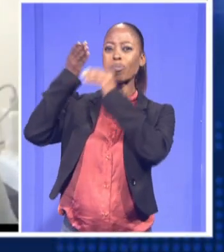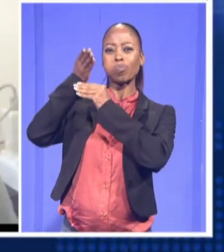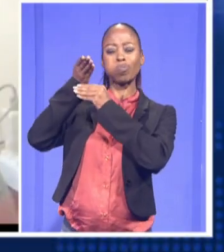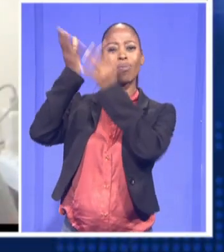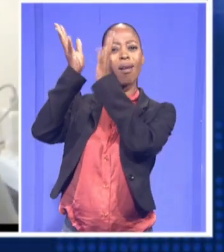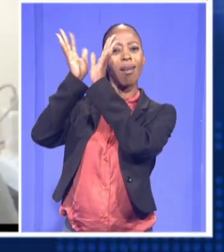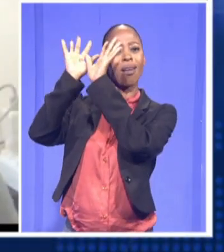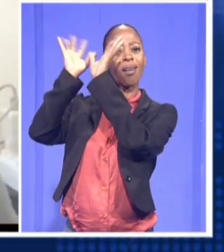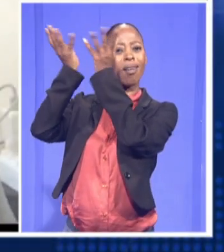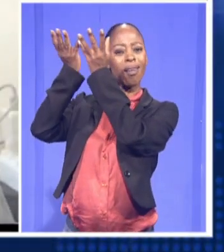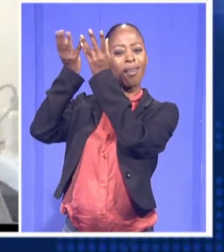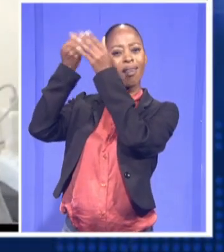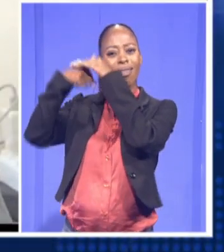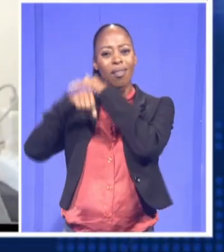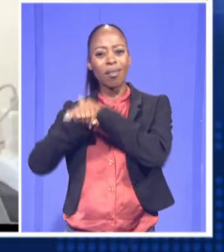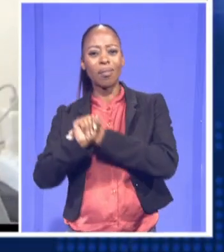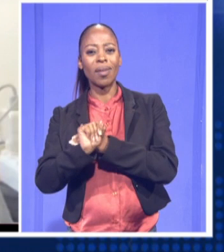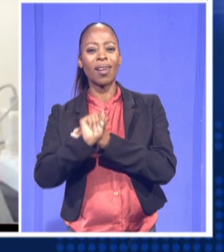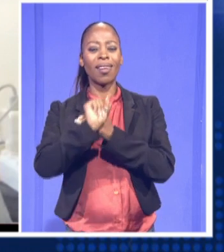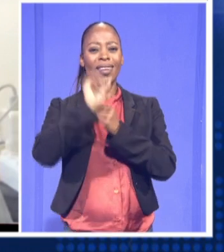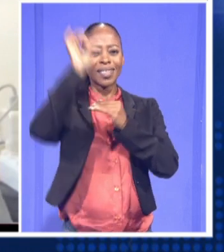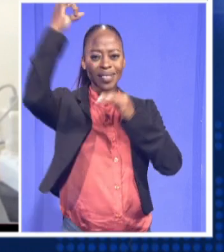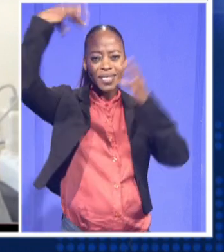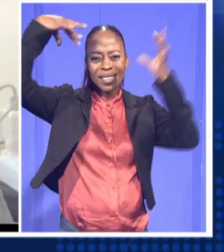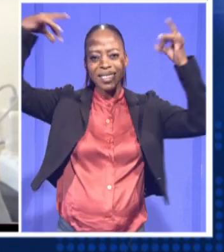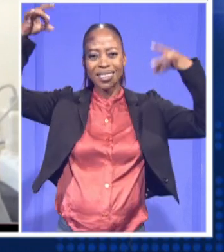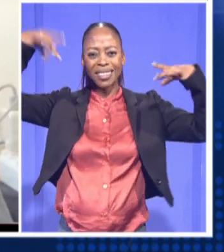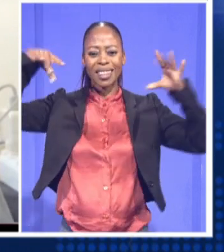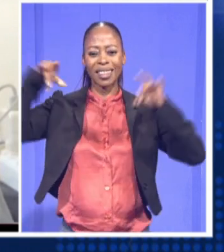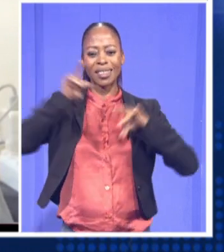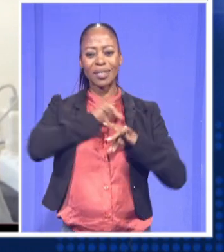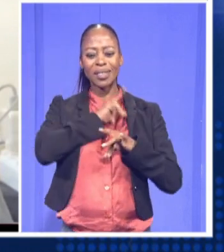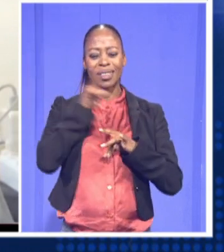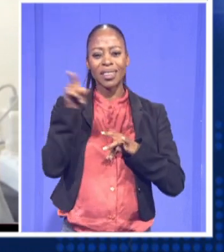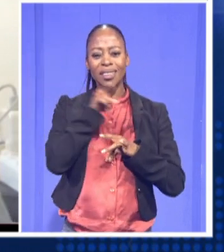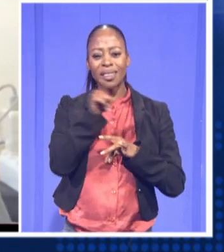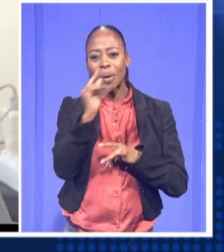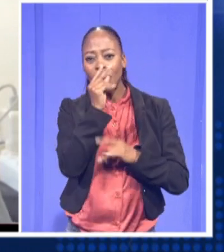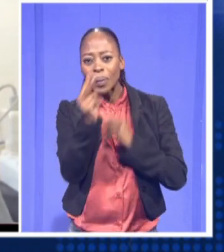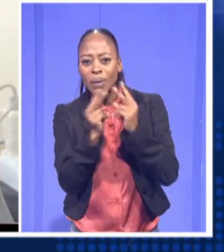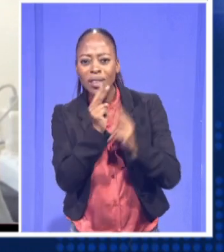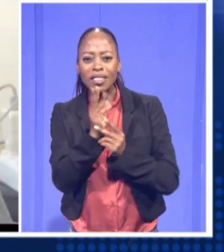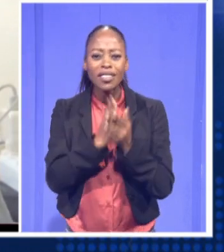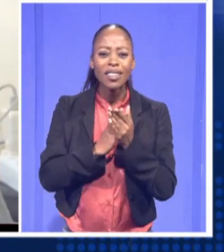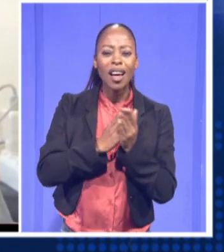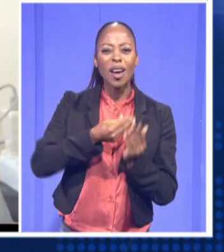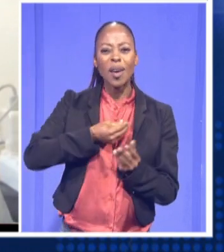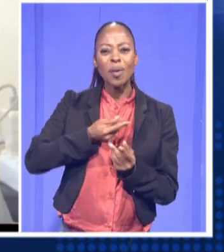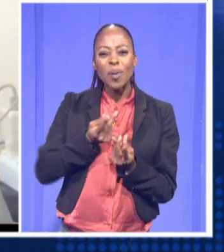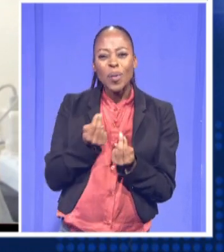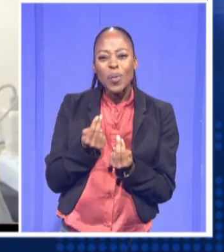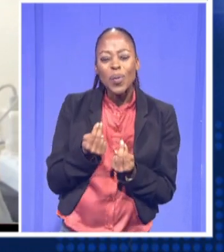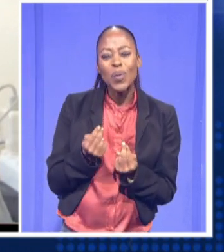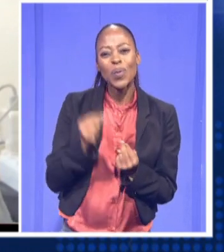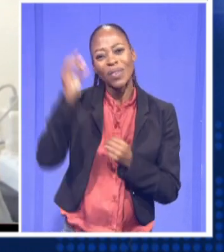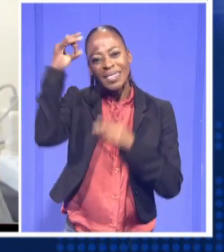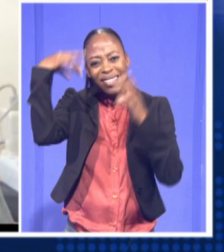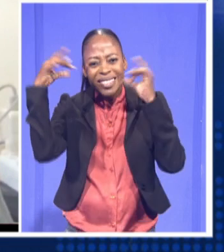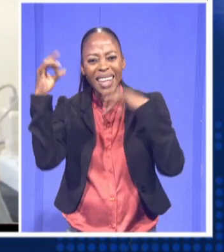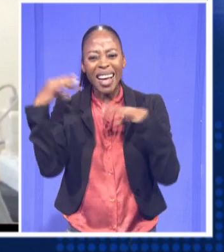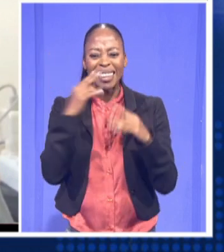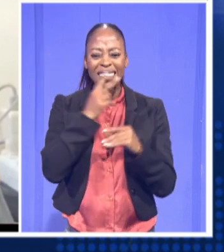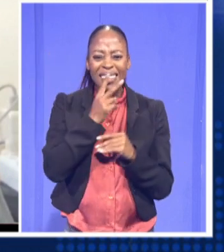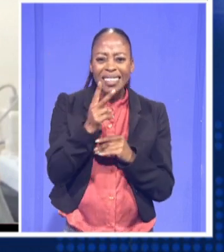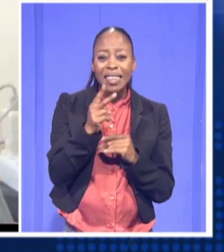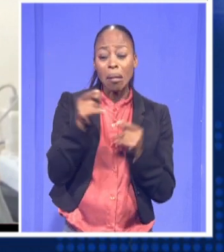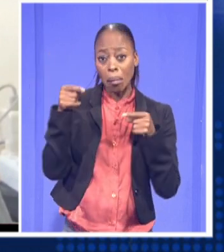give birth to stars, and I know that in that image we are able to see some of the youngest stars, perhaps tell us, is that in our